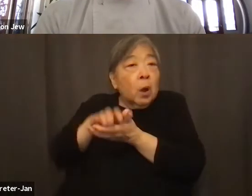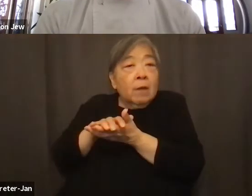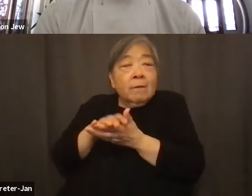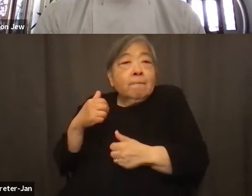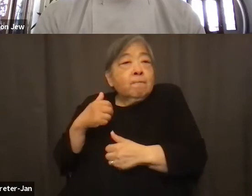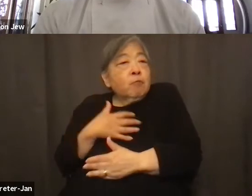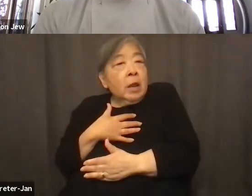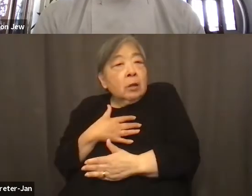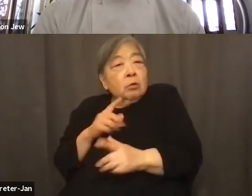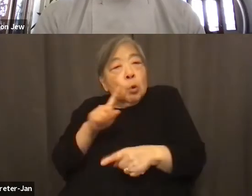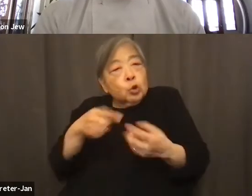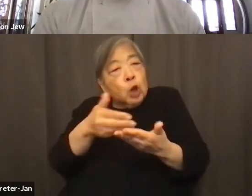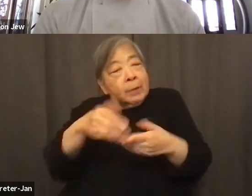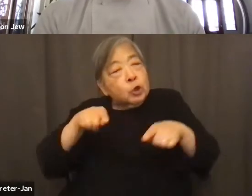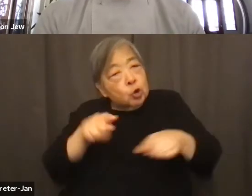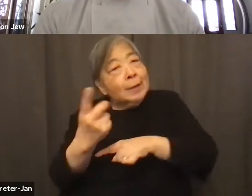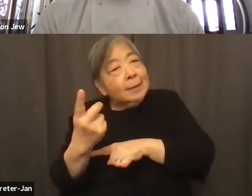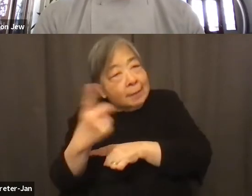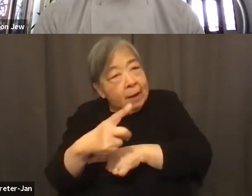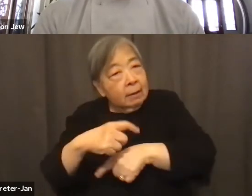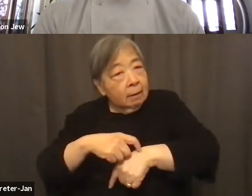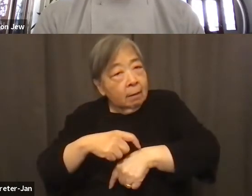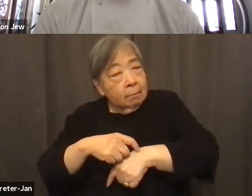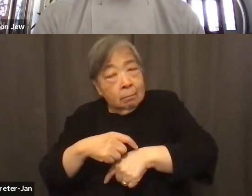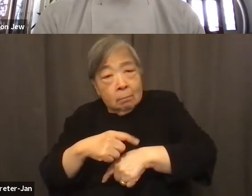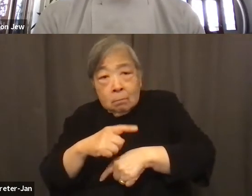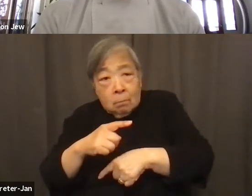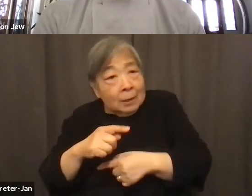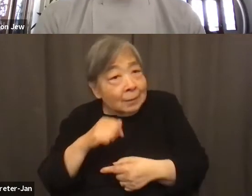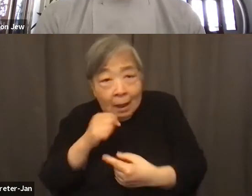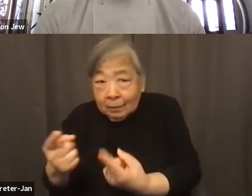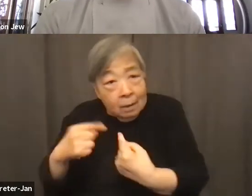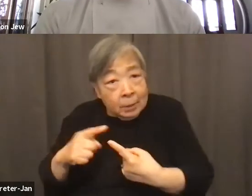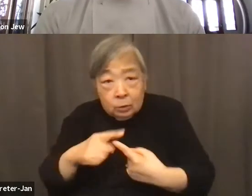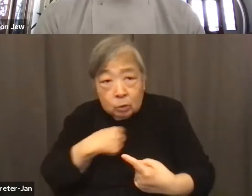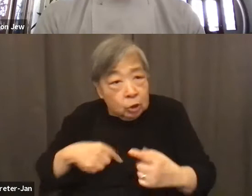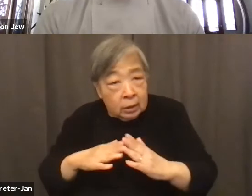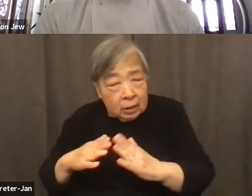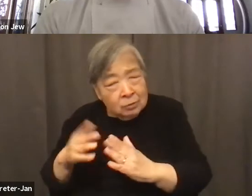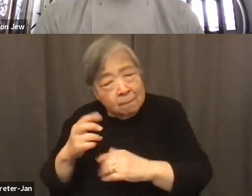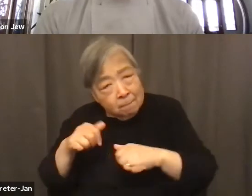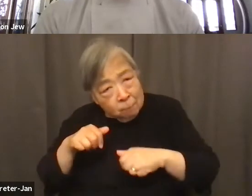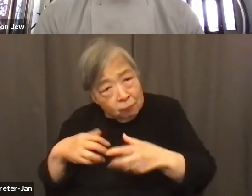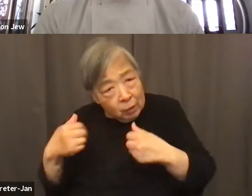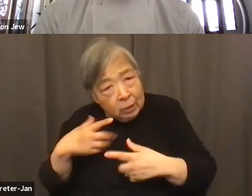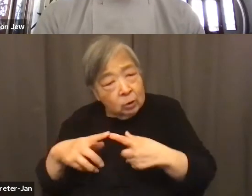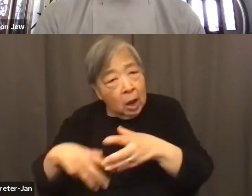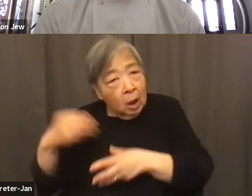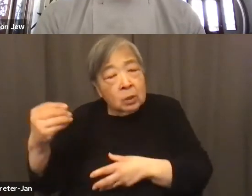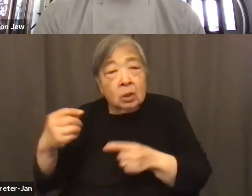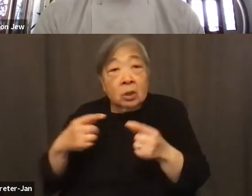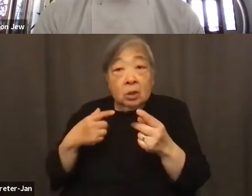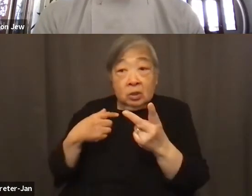shopping. This is daytime shopping, not coming to Chinatown. And so until we can stem the second